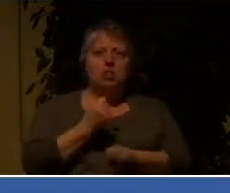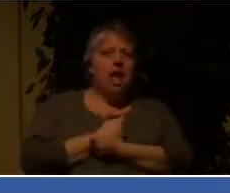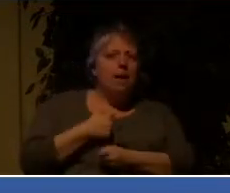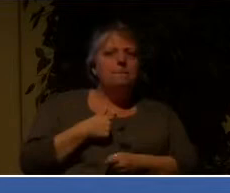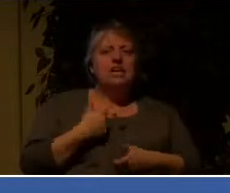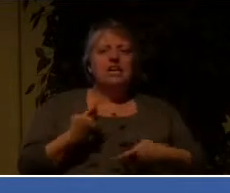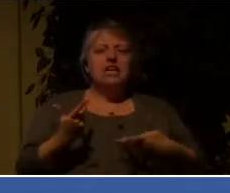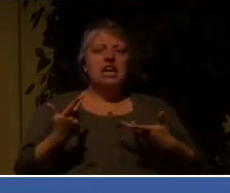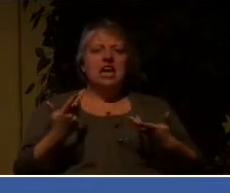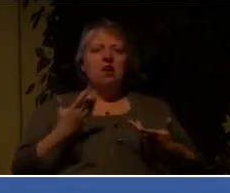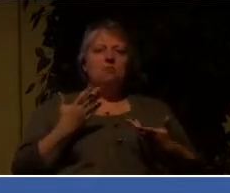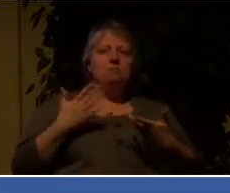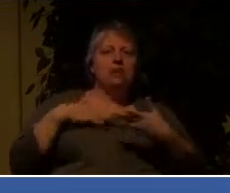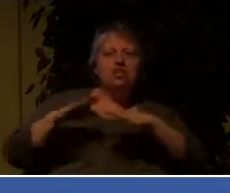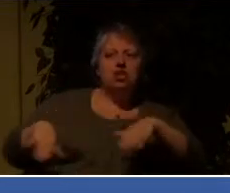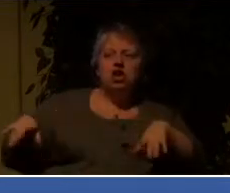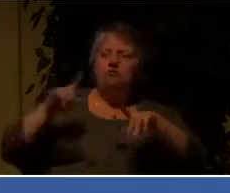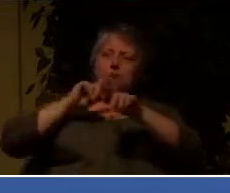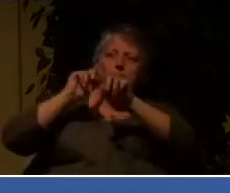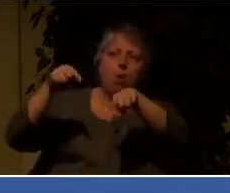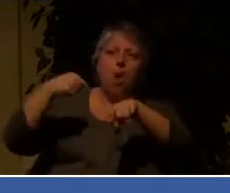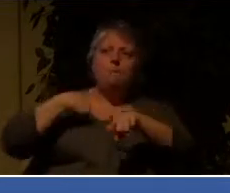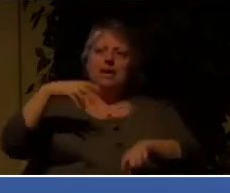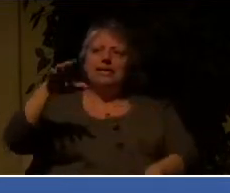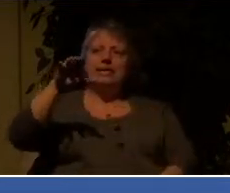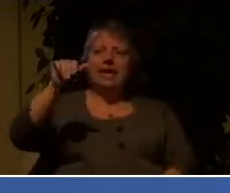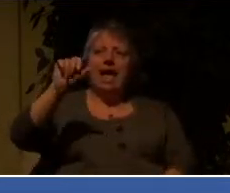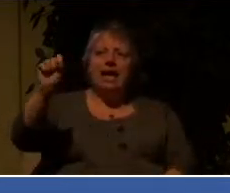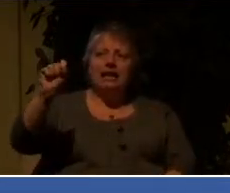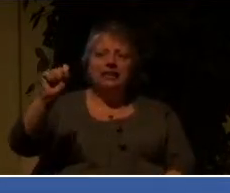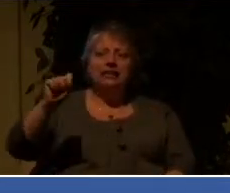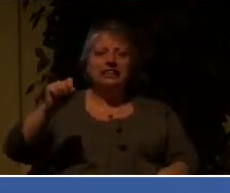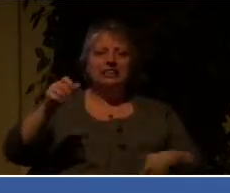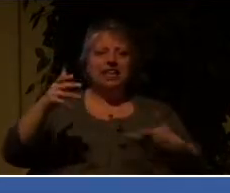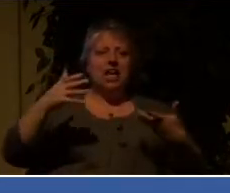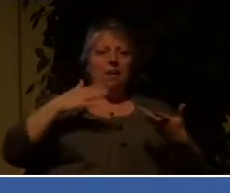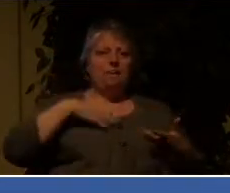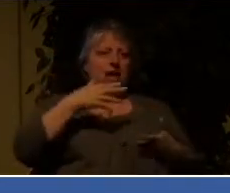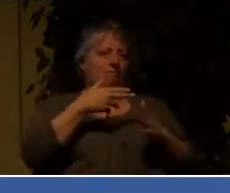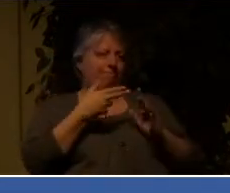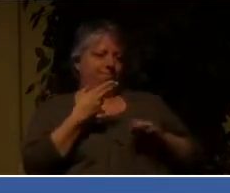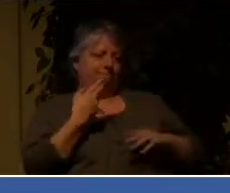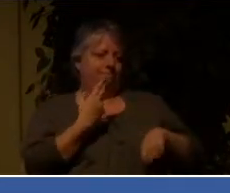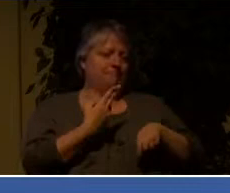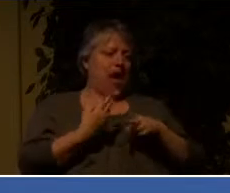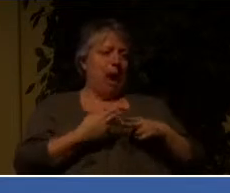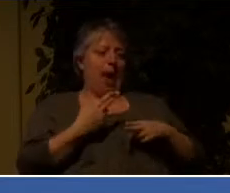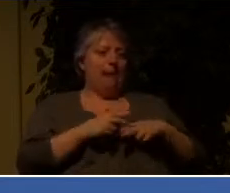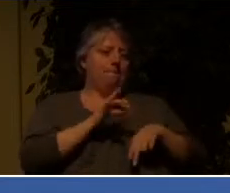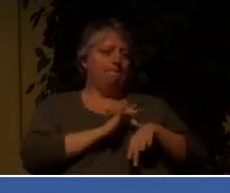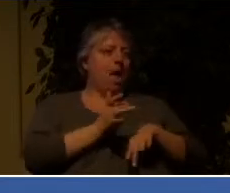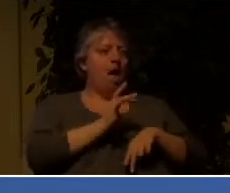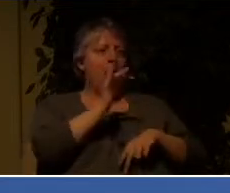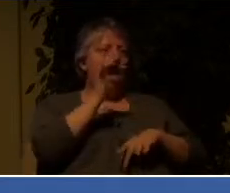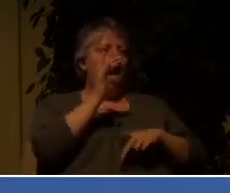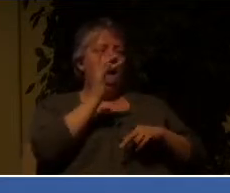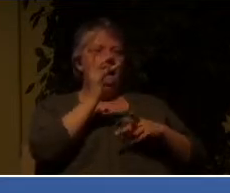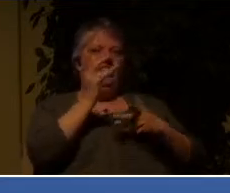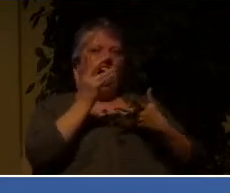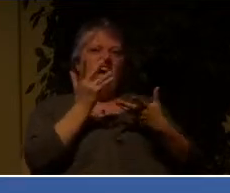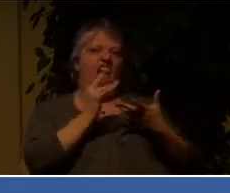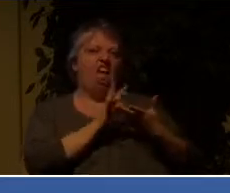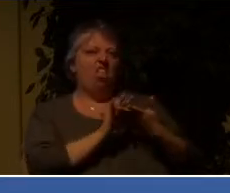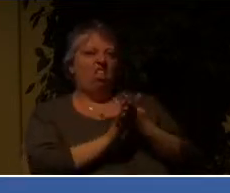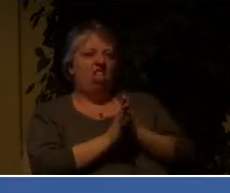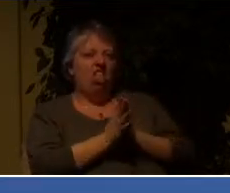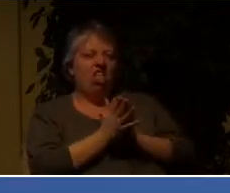me to the CAS. My reputation will be destroyed. What will come of me? See, it's the fear of death that holds